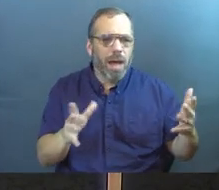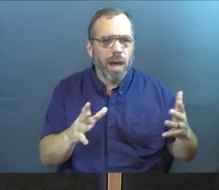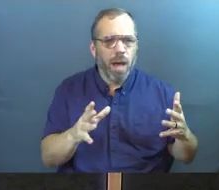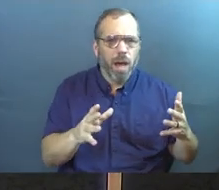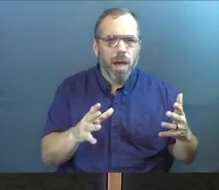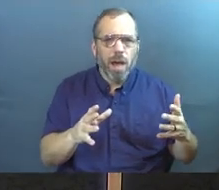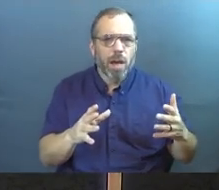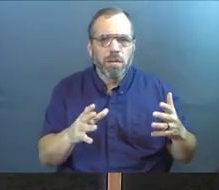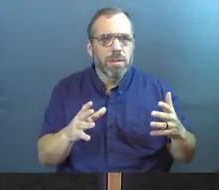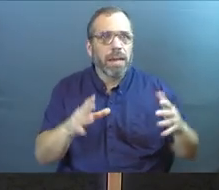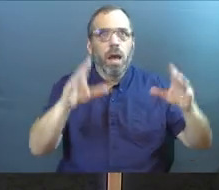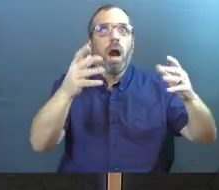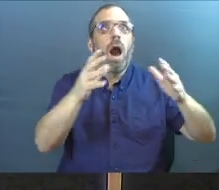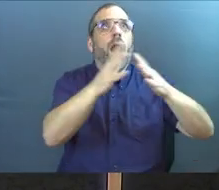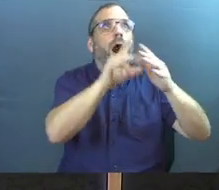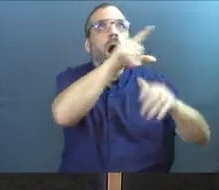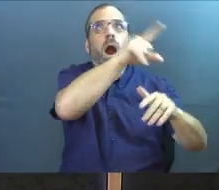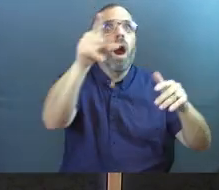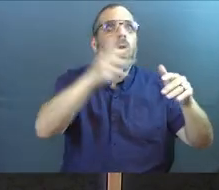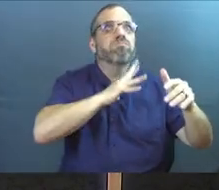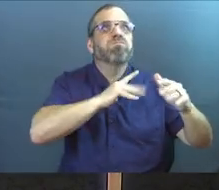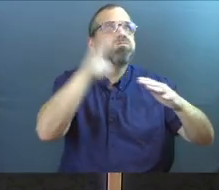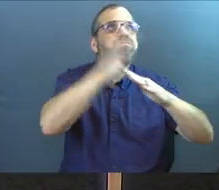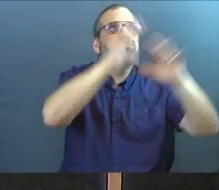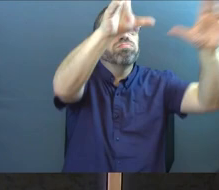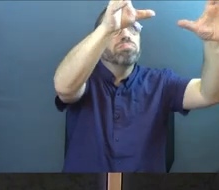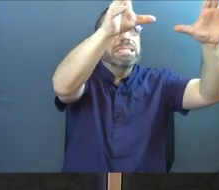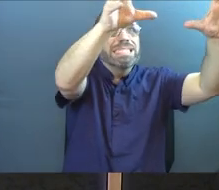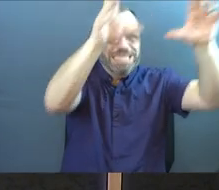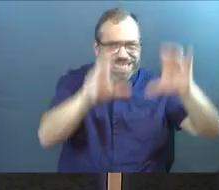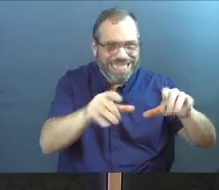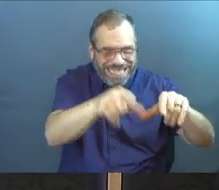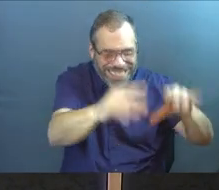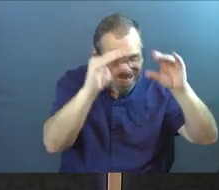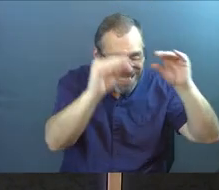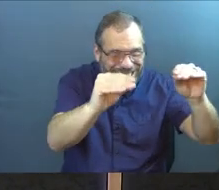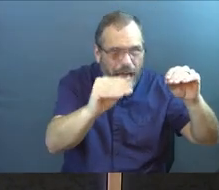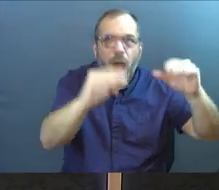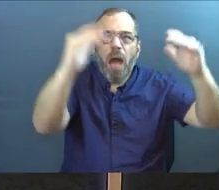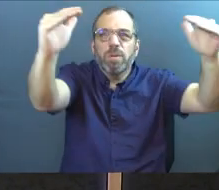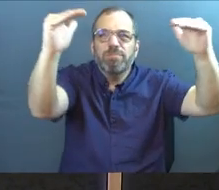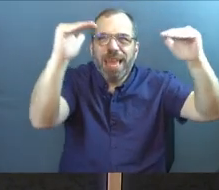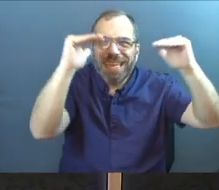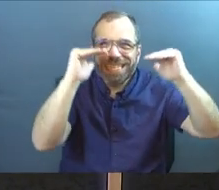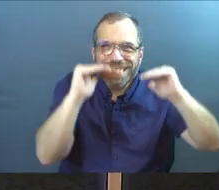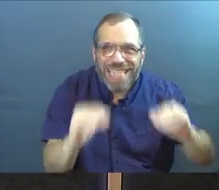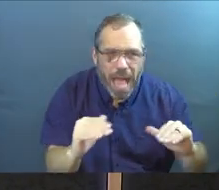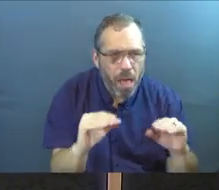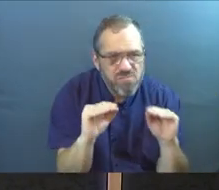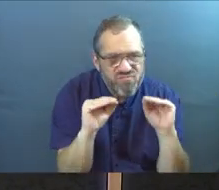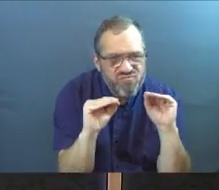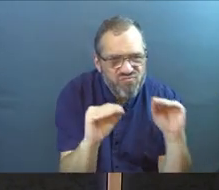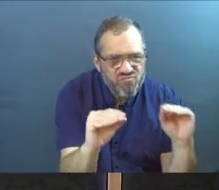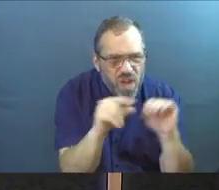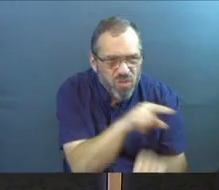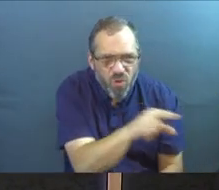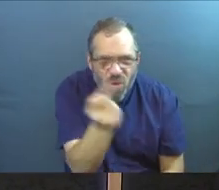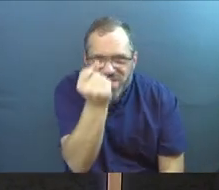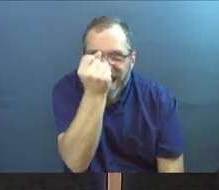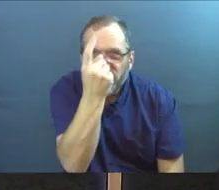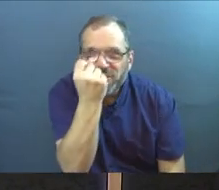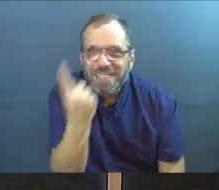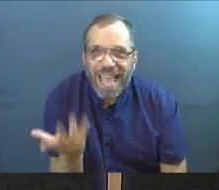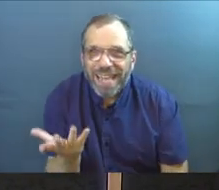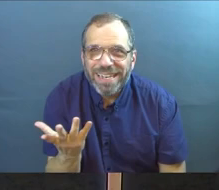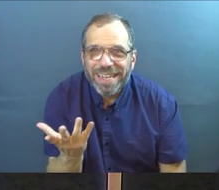pull things off the top shelf where things are hard for people to reach, and bring them down to the bottom shelf with your teaching so everybody can